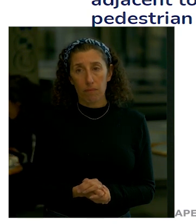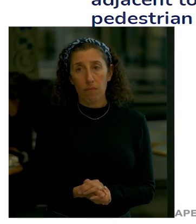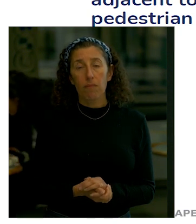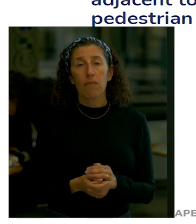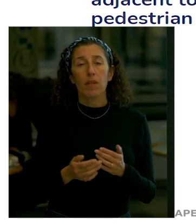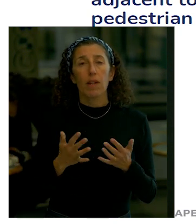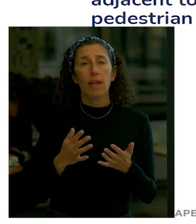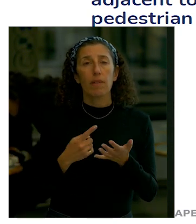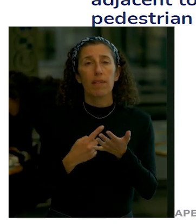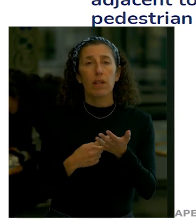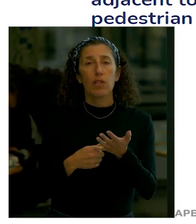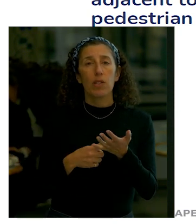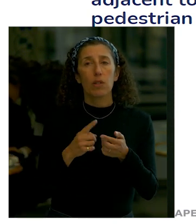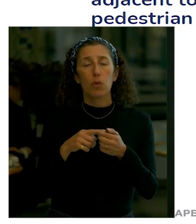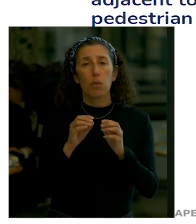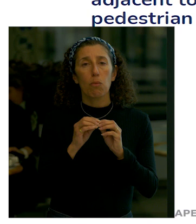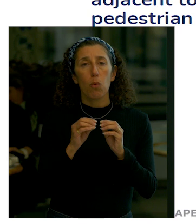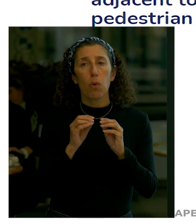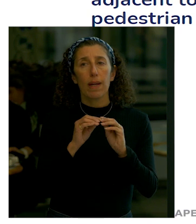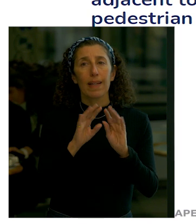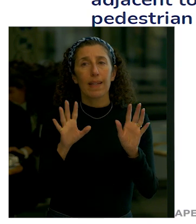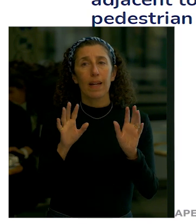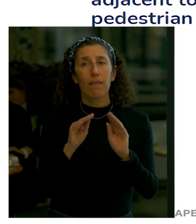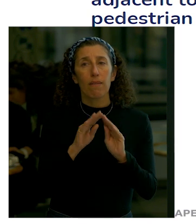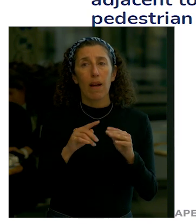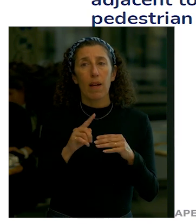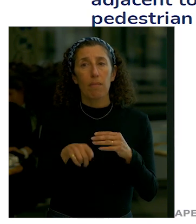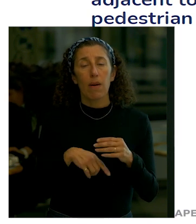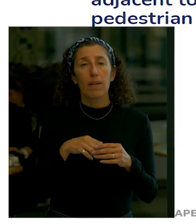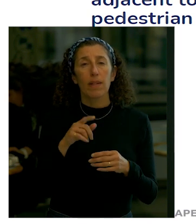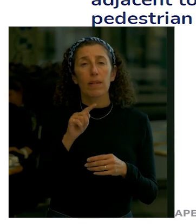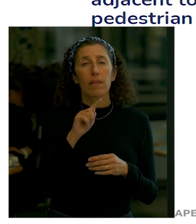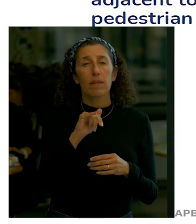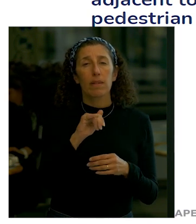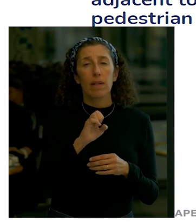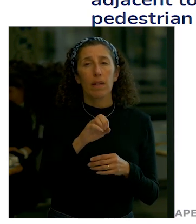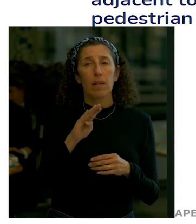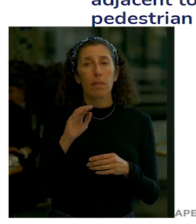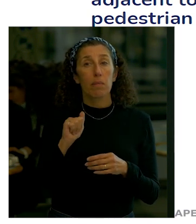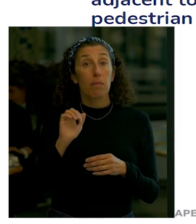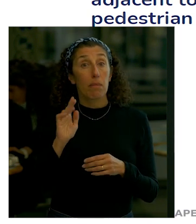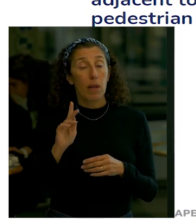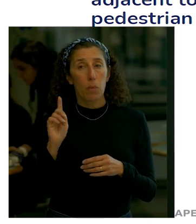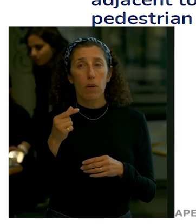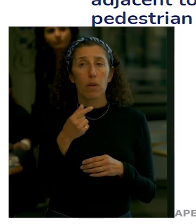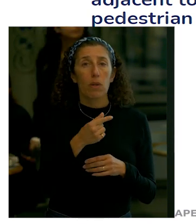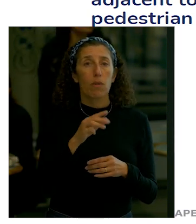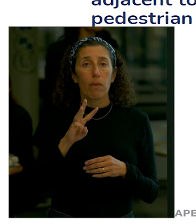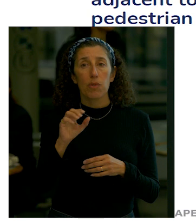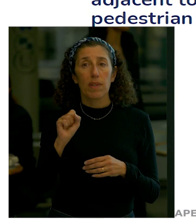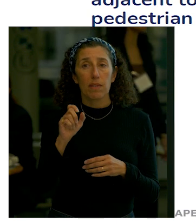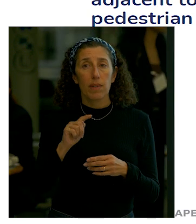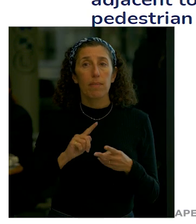tiebacks at Greenwich street trees of course were noted as a valuable resource pedestrian clearances are important the views to the